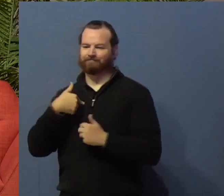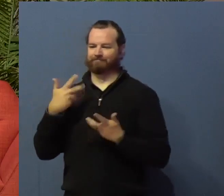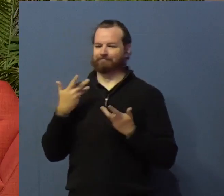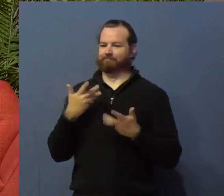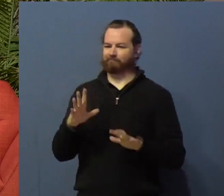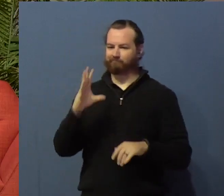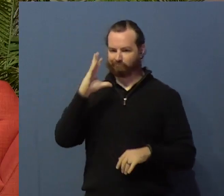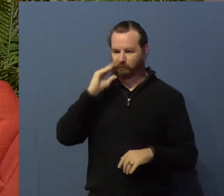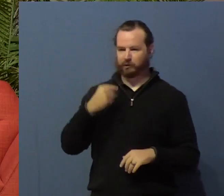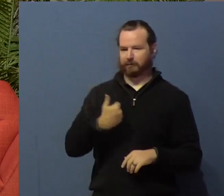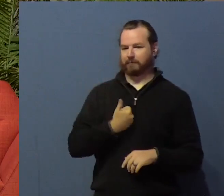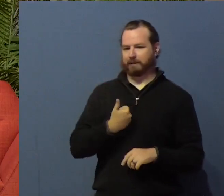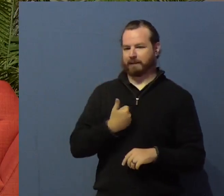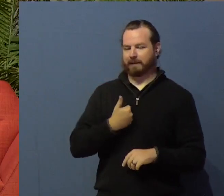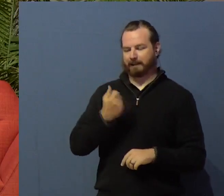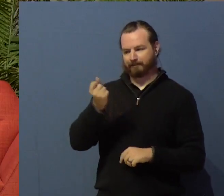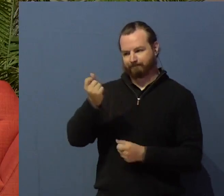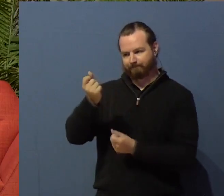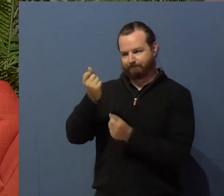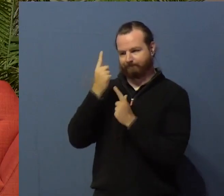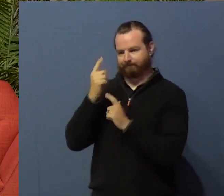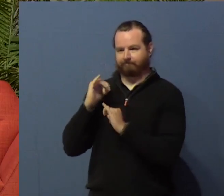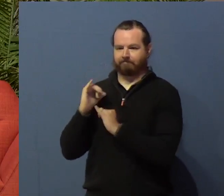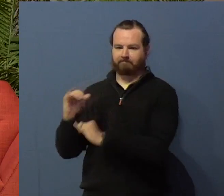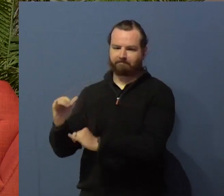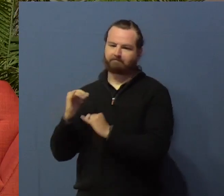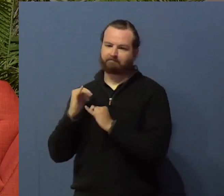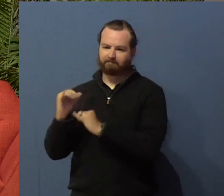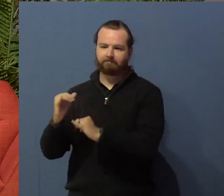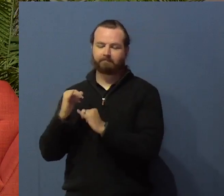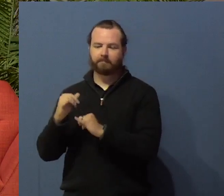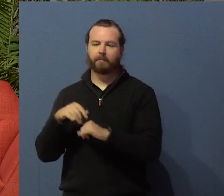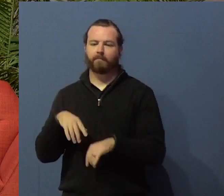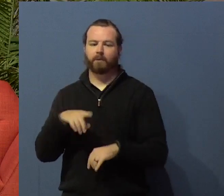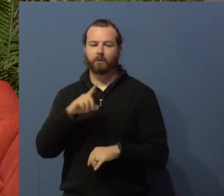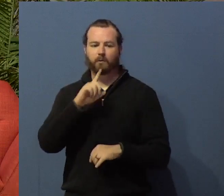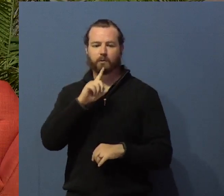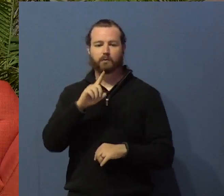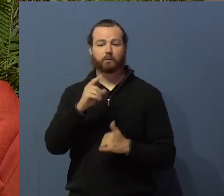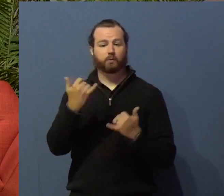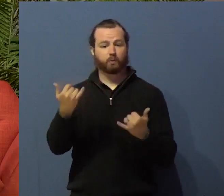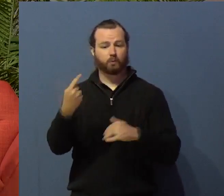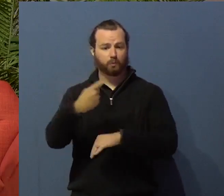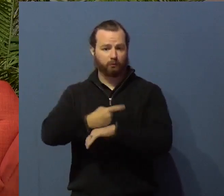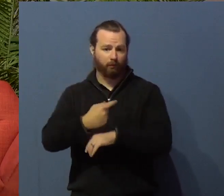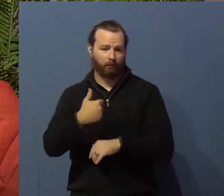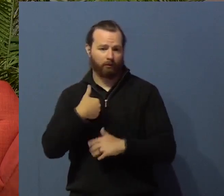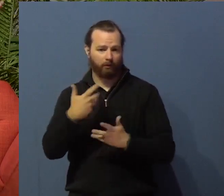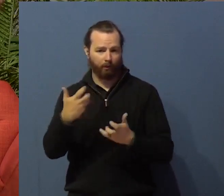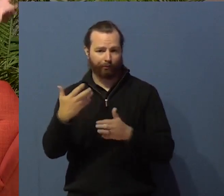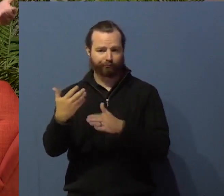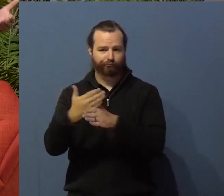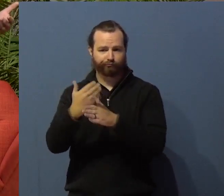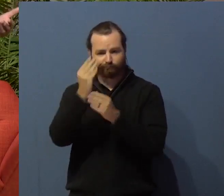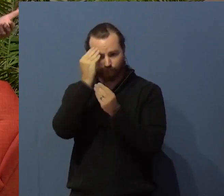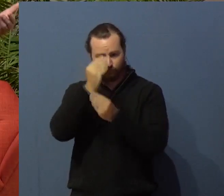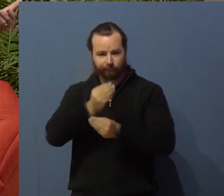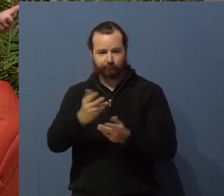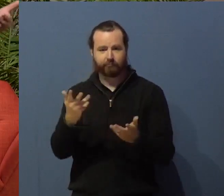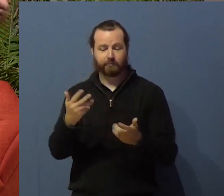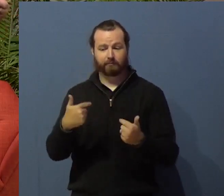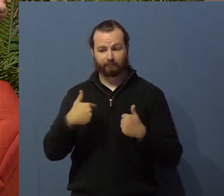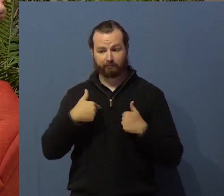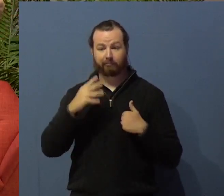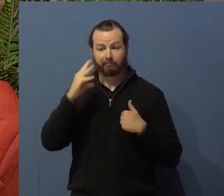I can empathize, and we can sympathize with that. And so, what I'm presenting today is the reflections of a disabled campus pastor.